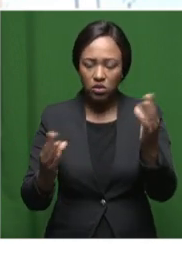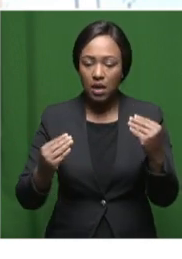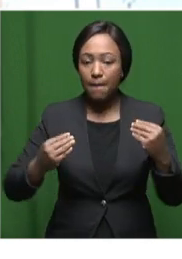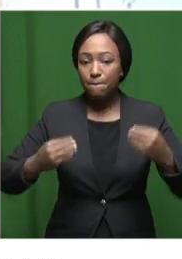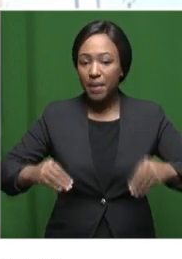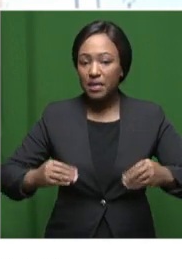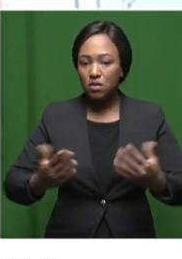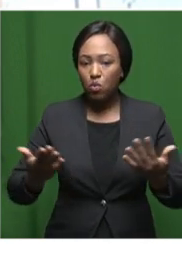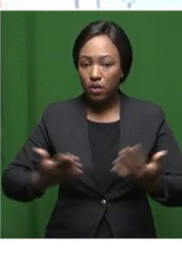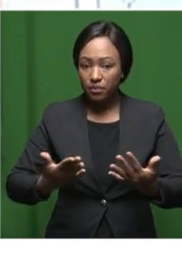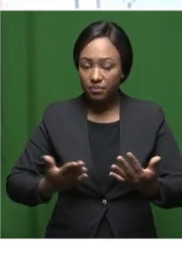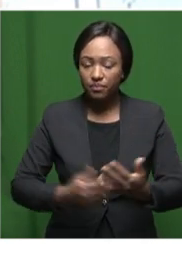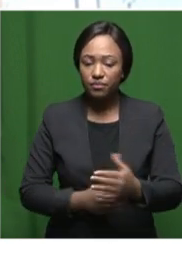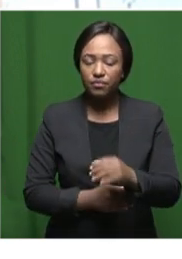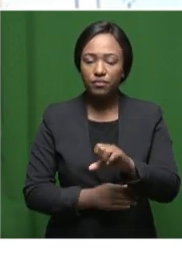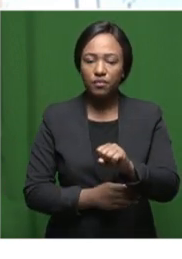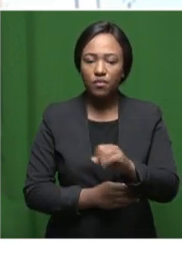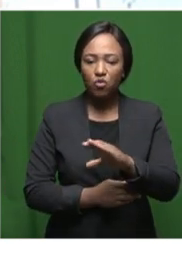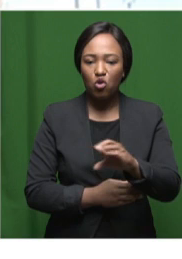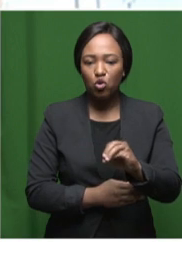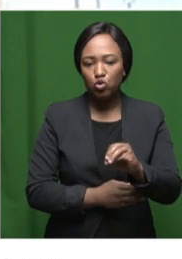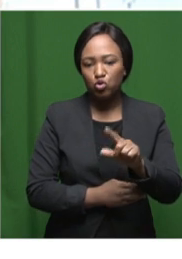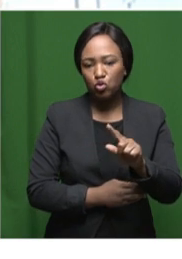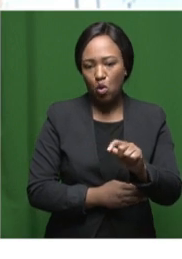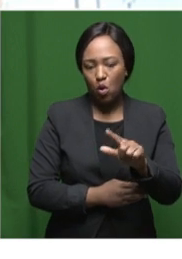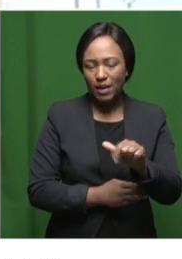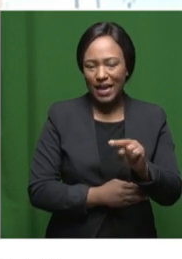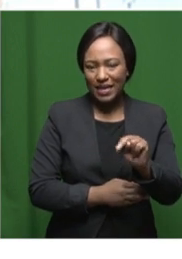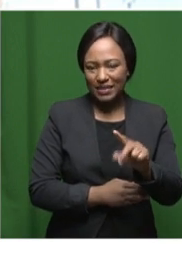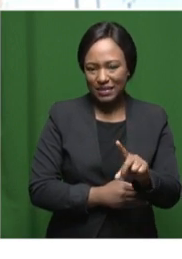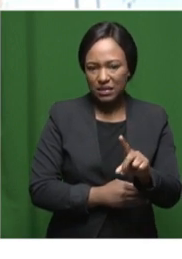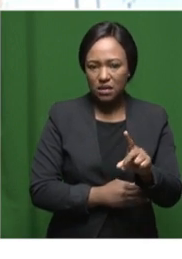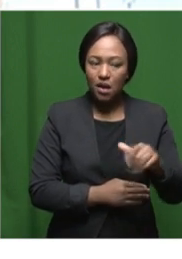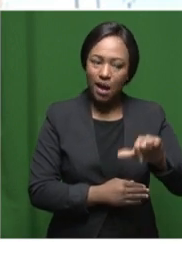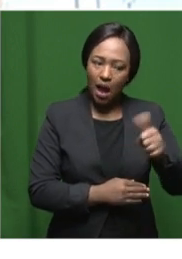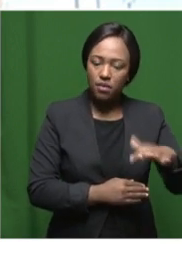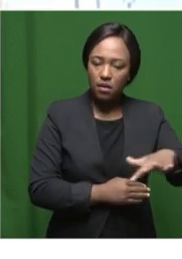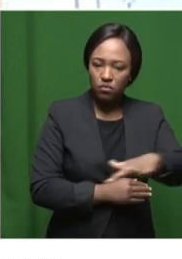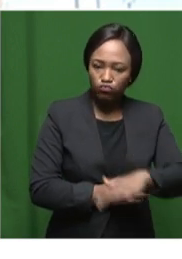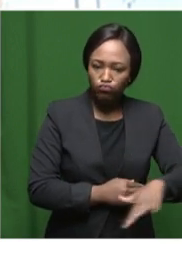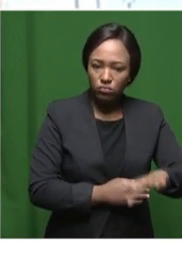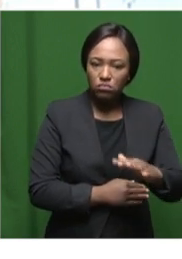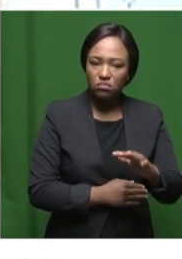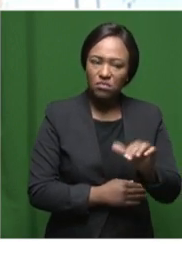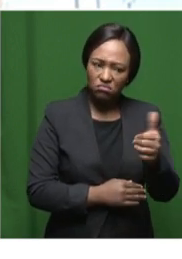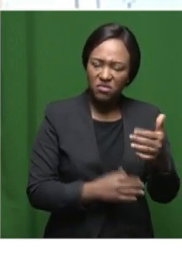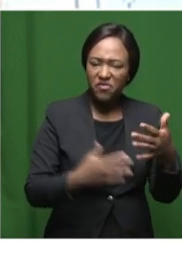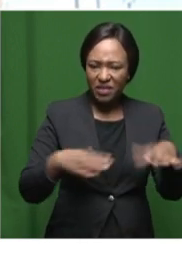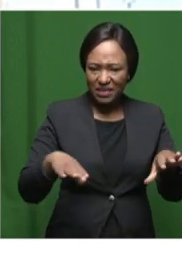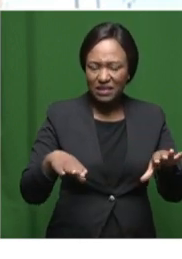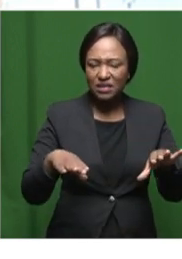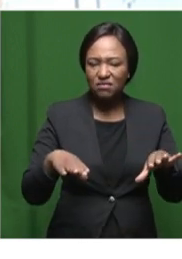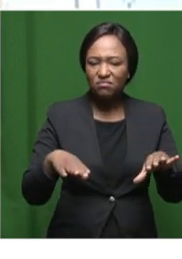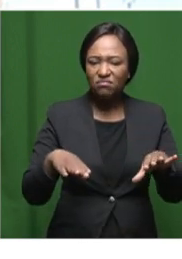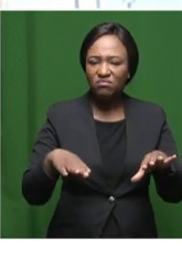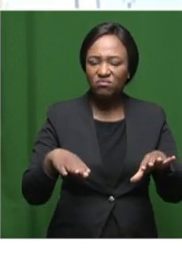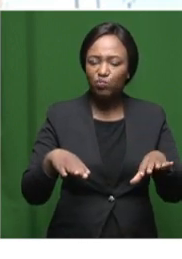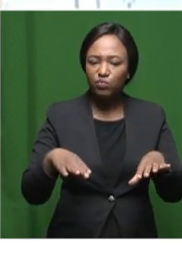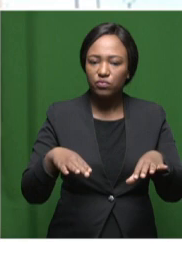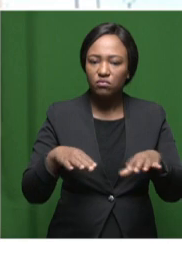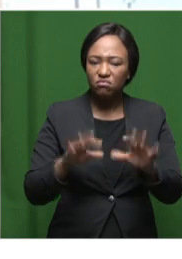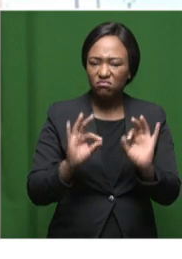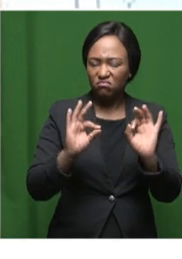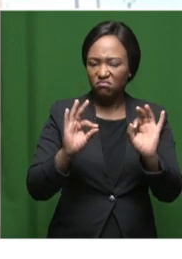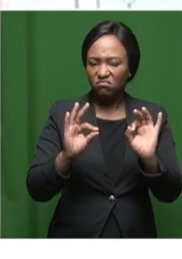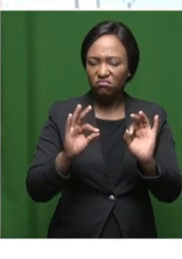Scotland. There are sites that have already, you know, been serviced or been serviced with the